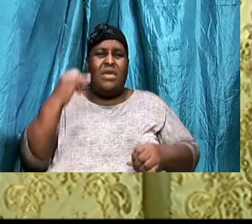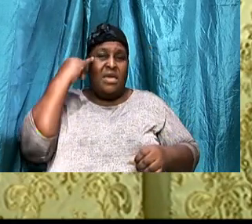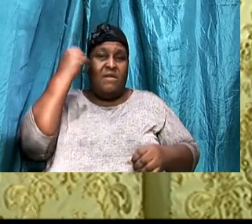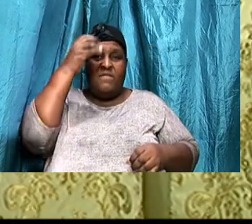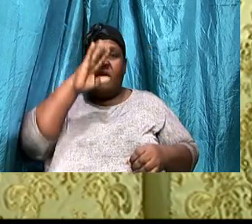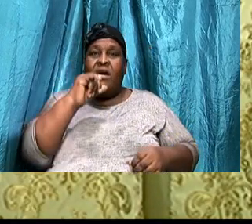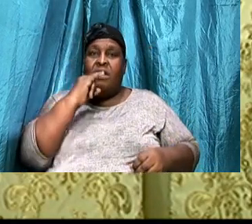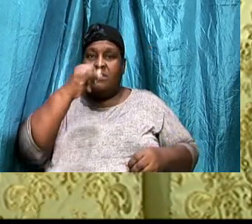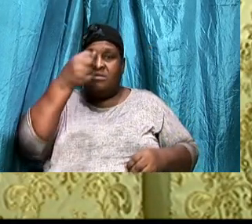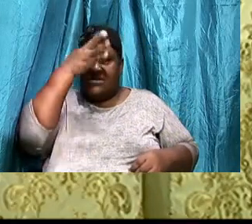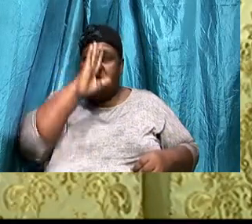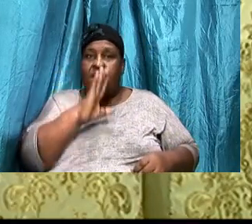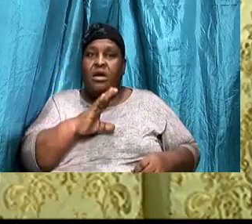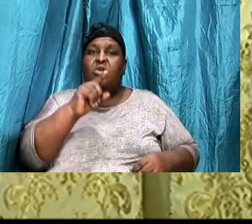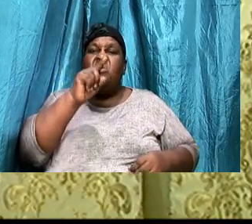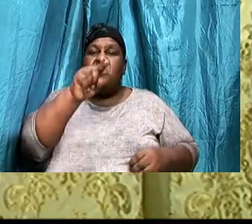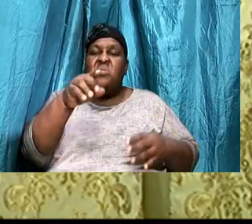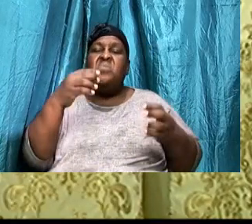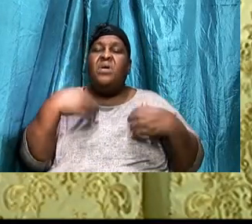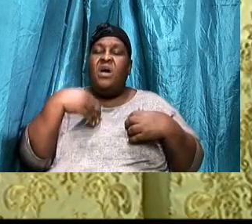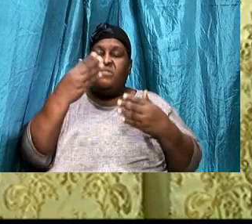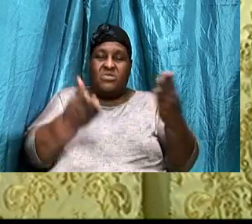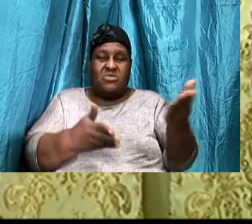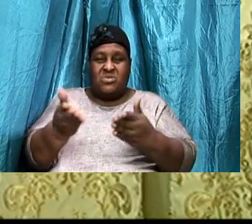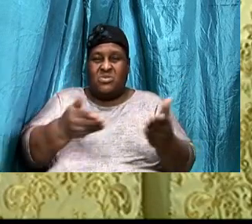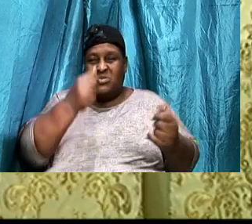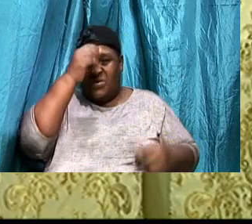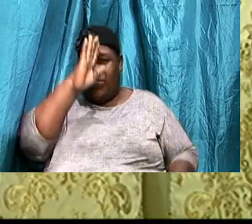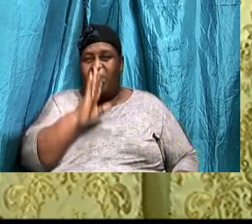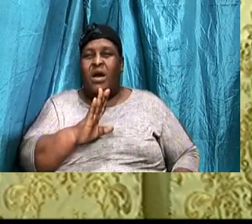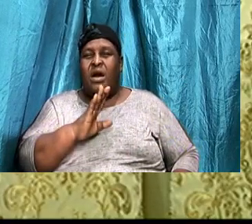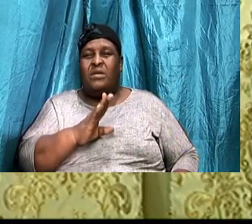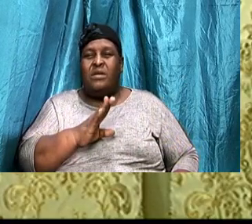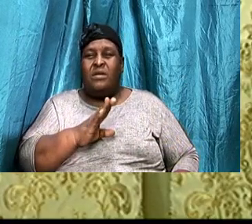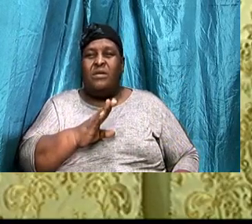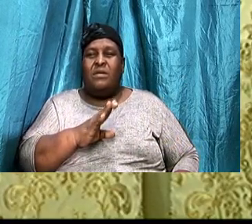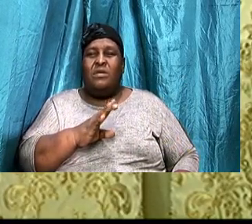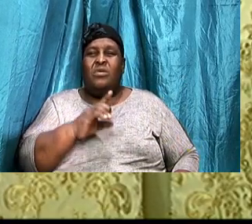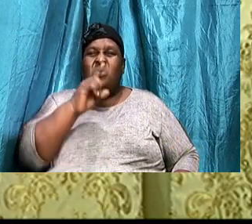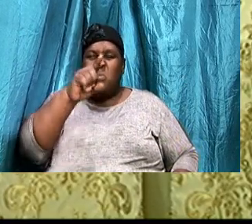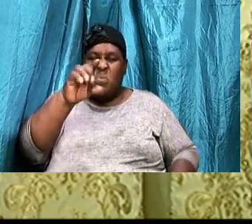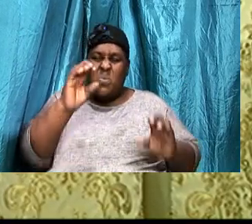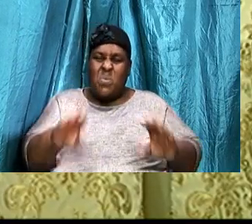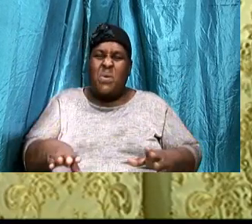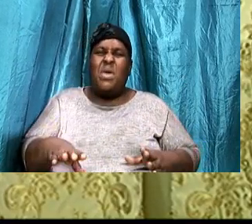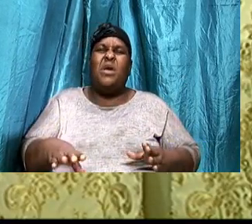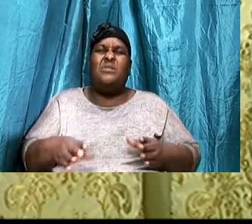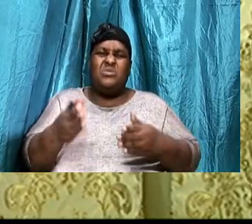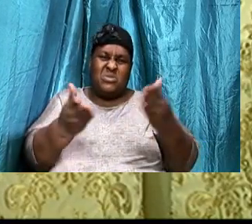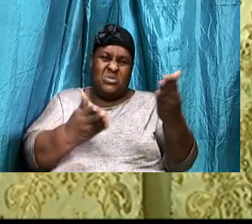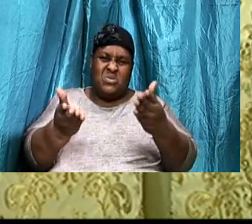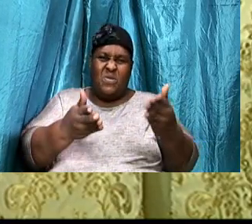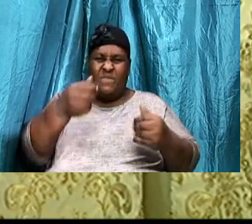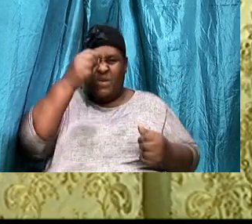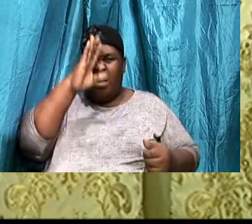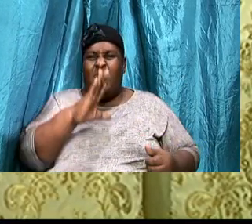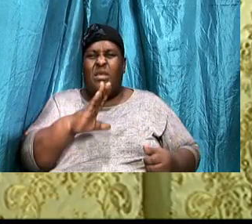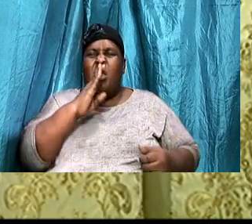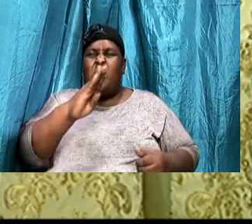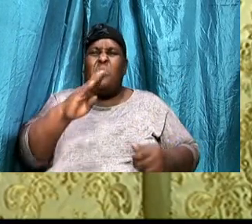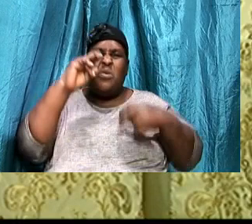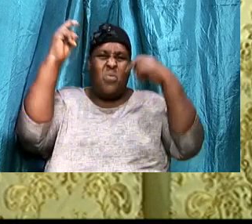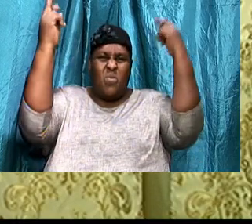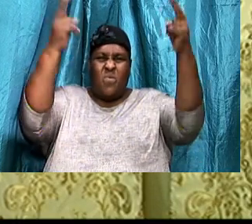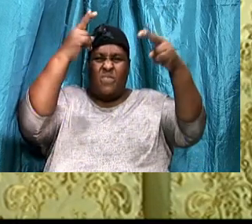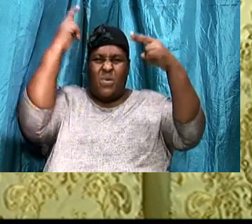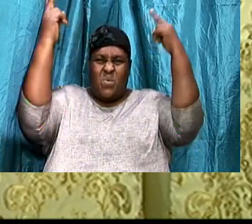is God, And you want to serve Him, That you can serve Him, You can overcome everything, That is placed before